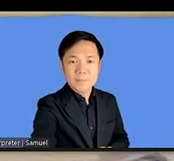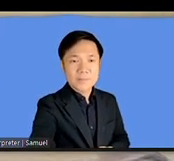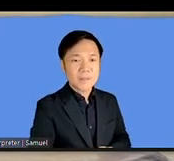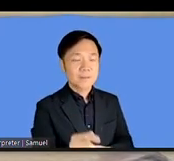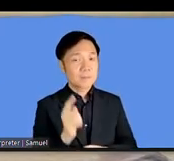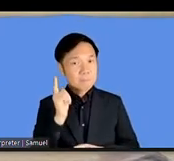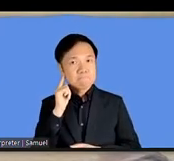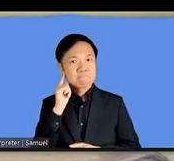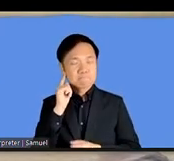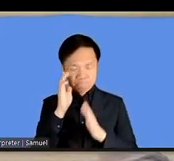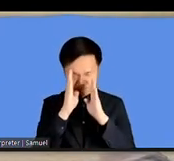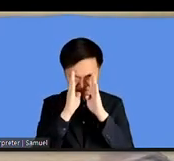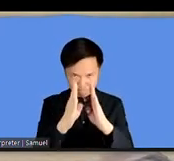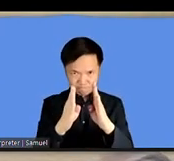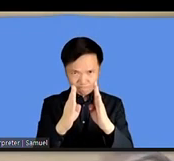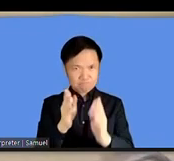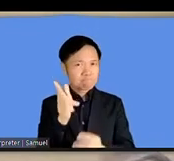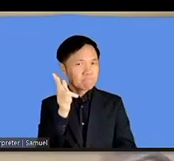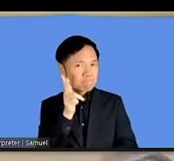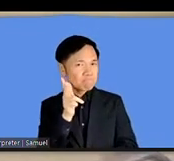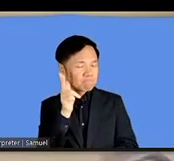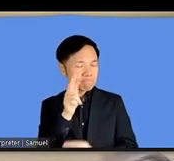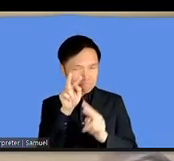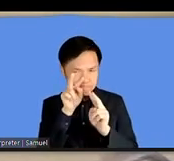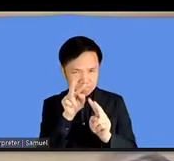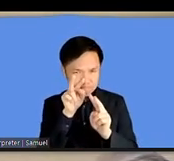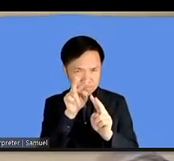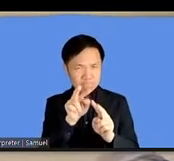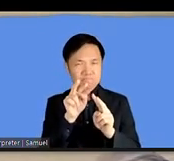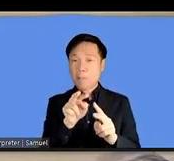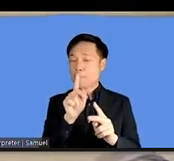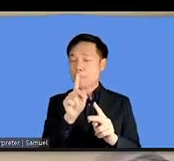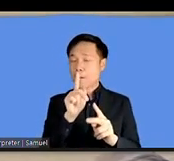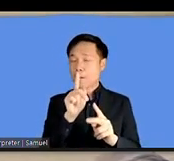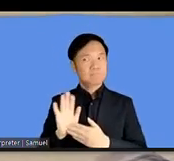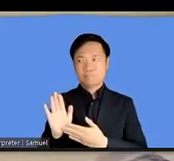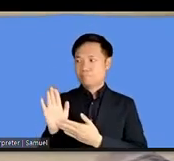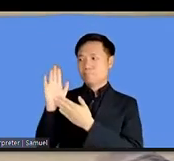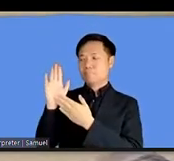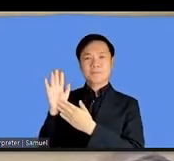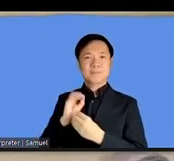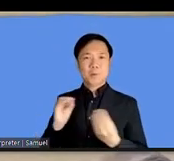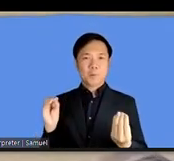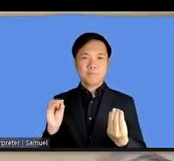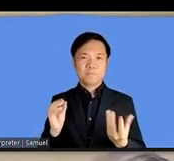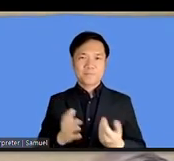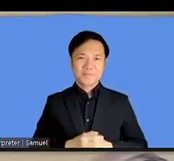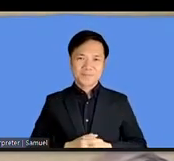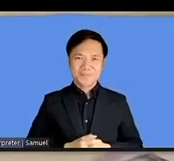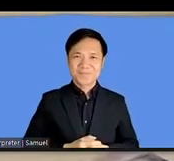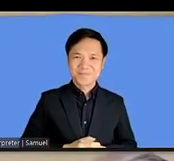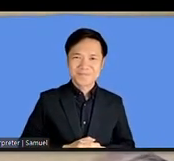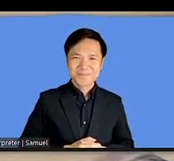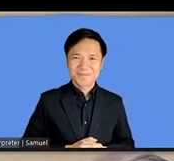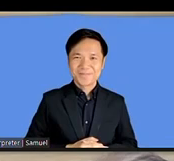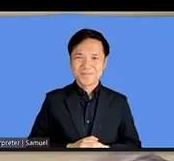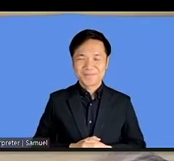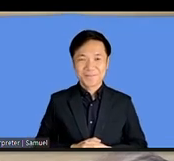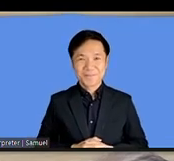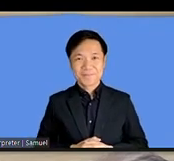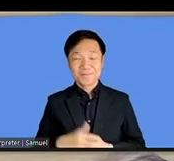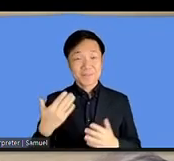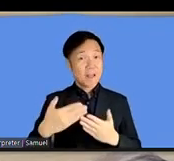carefully okay thank you thank you so much for that uh this brings me uh to the to the next